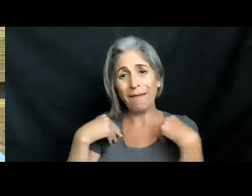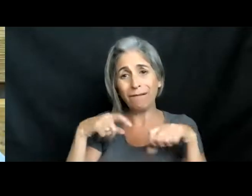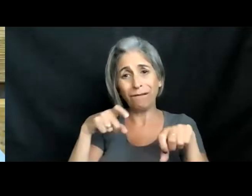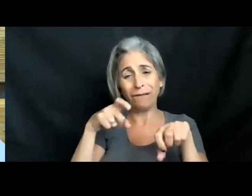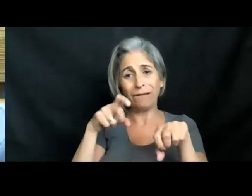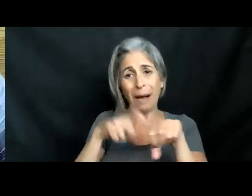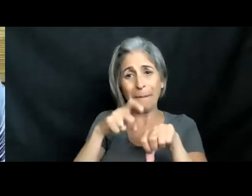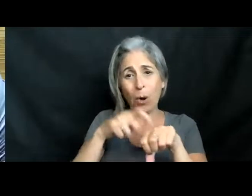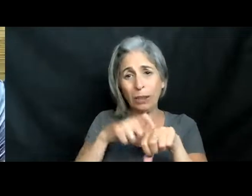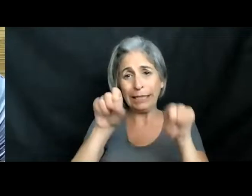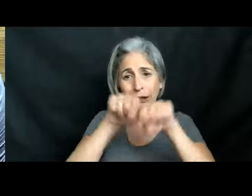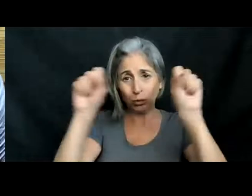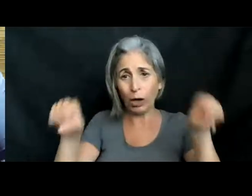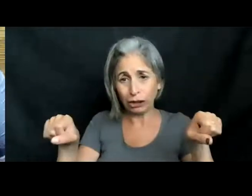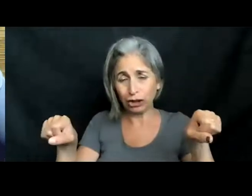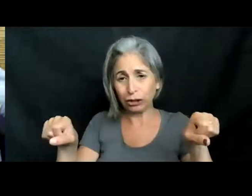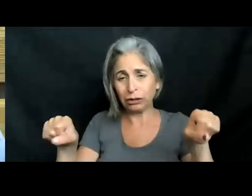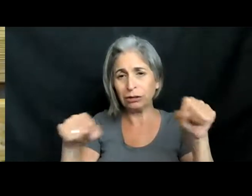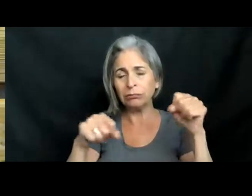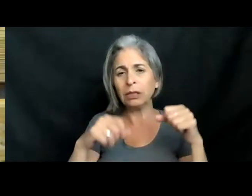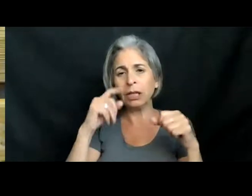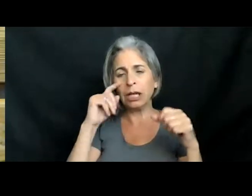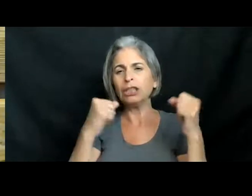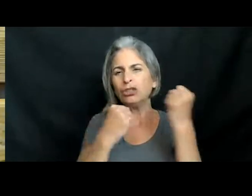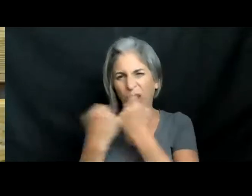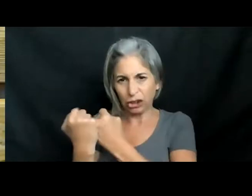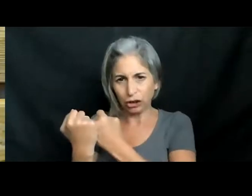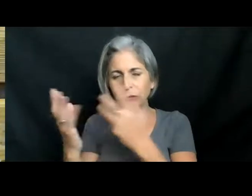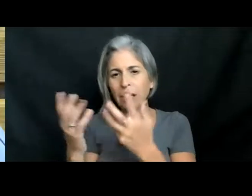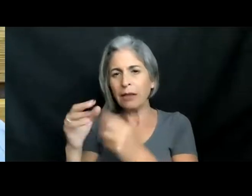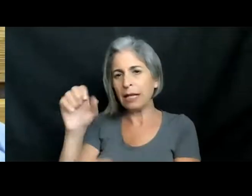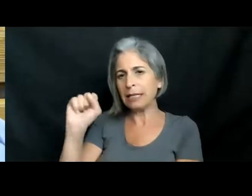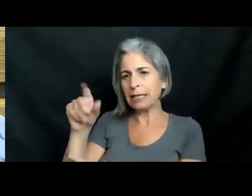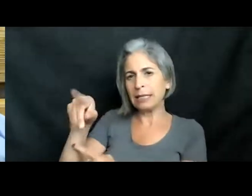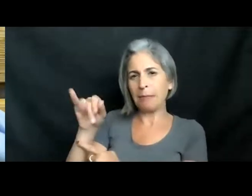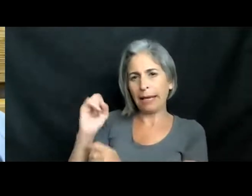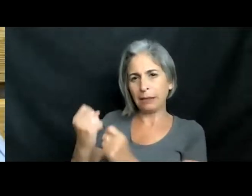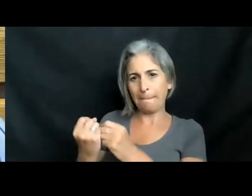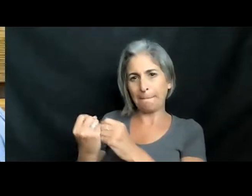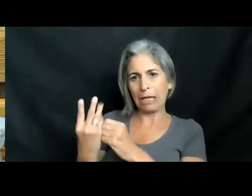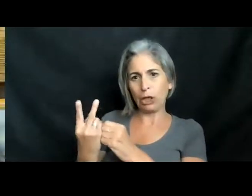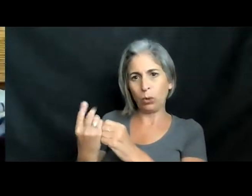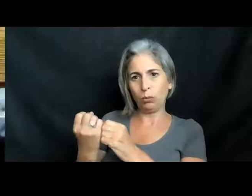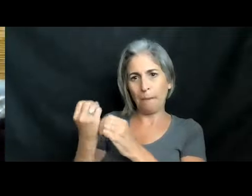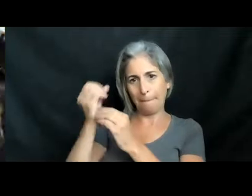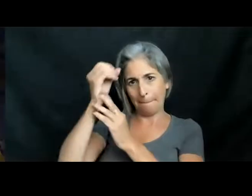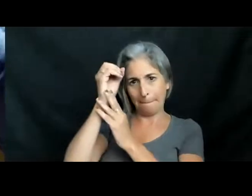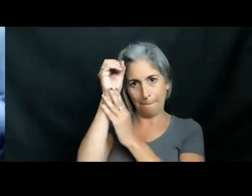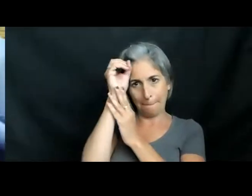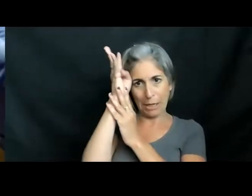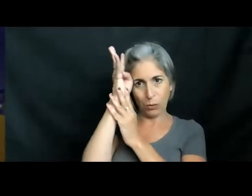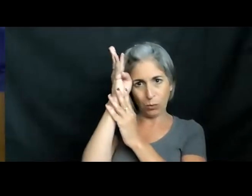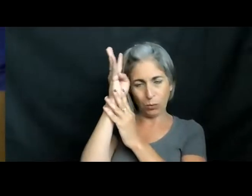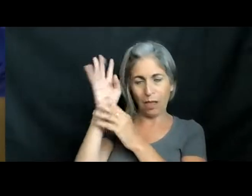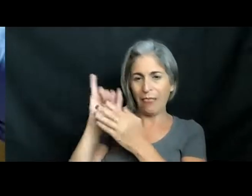behind them called gill rakers. And you can see there are actually spikes coming off of that if I bring it up nice and close, that will